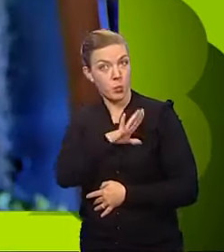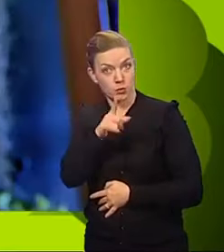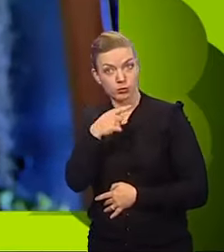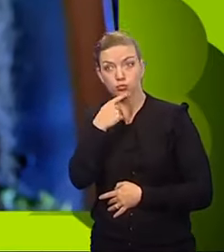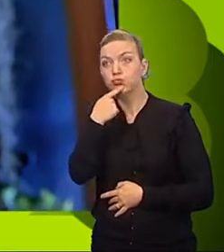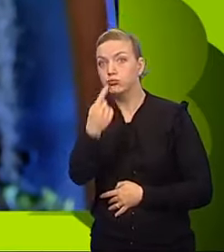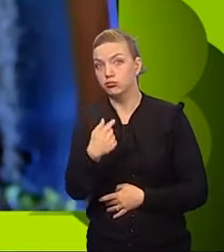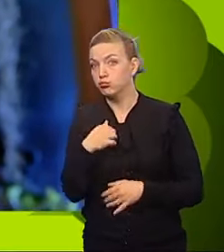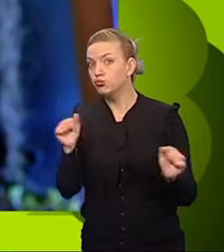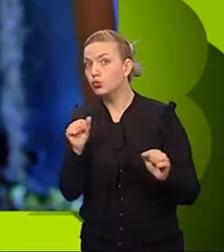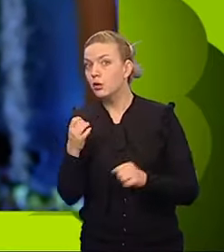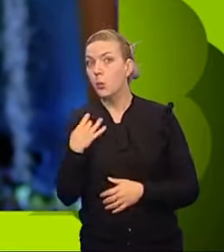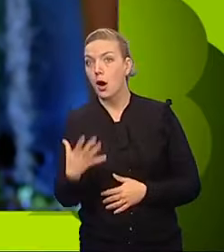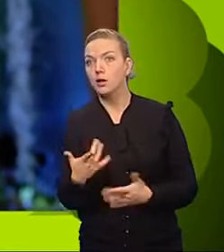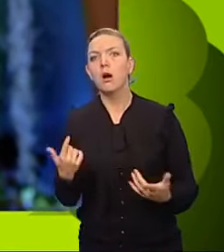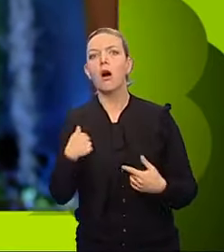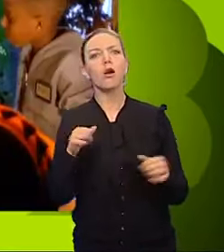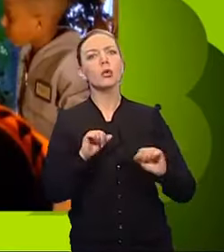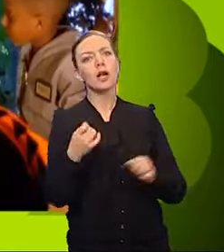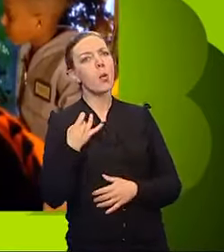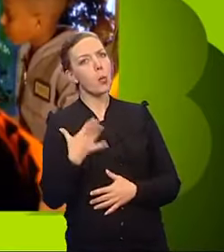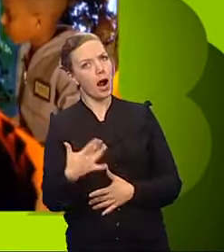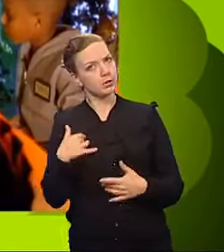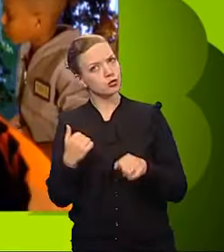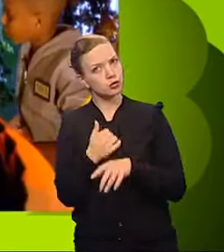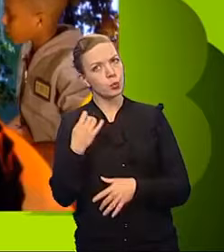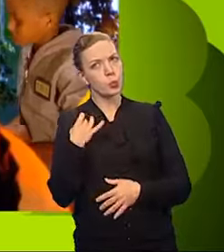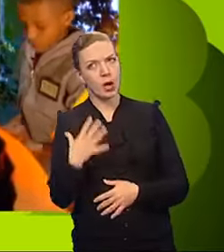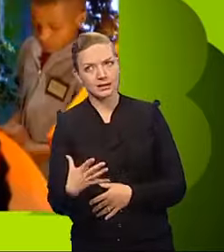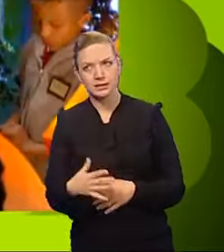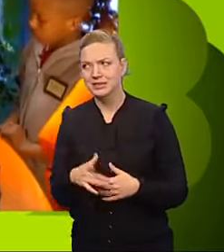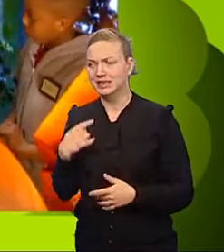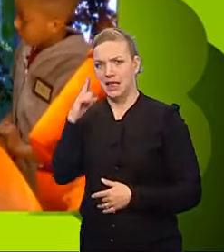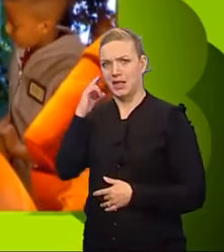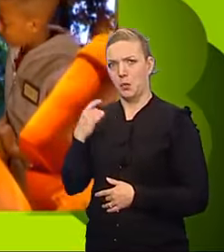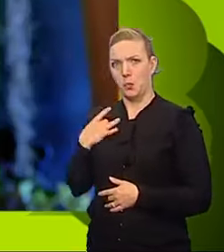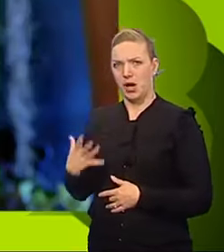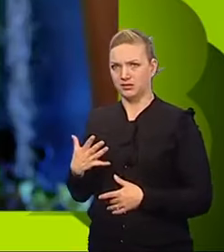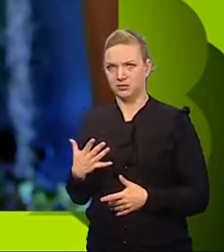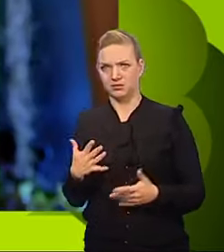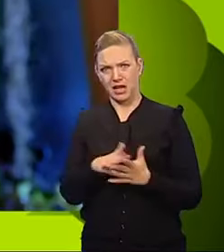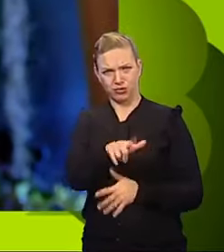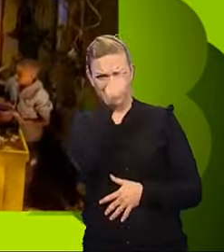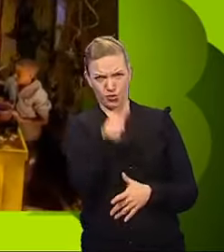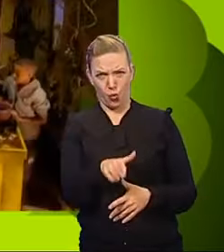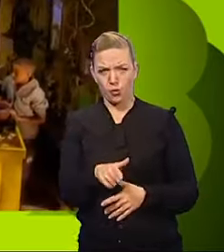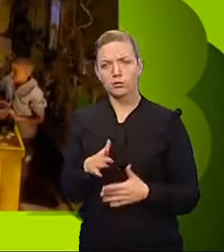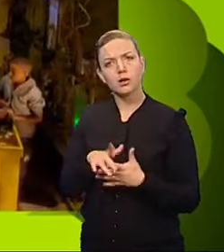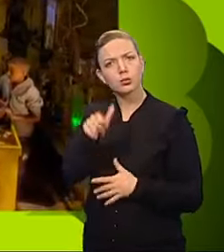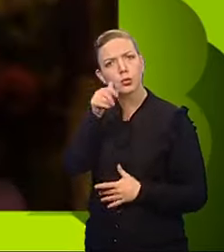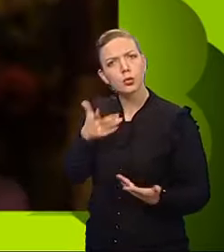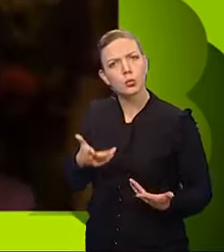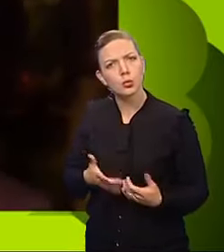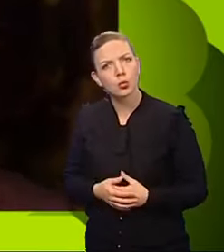we do it to Connor that we haven't done? We haven't done white. No, I'm not doing white, because I think it might be... How does she know? Why we haven't done white, how do you know?